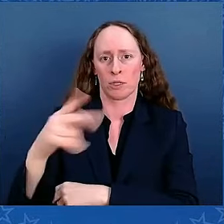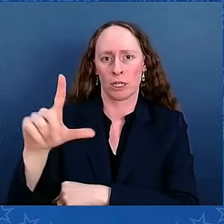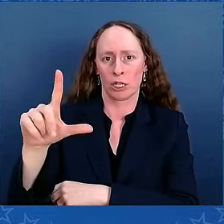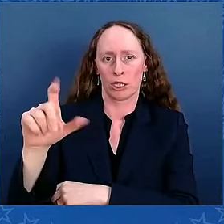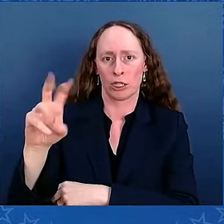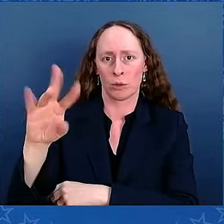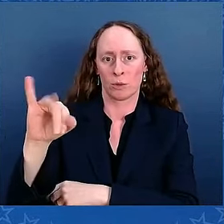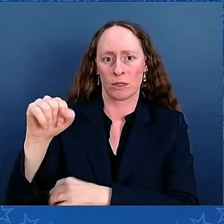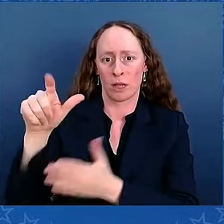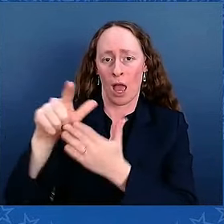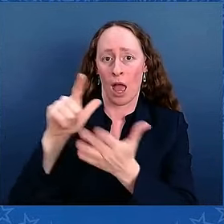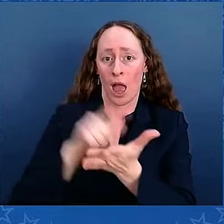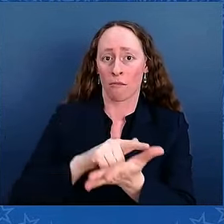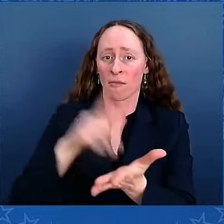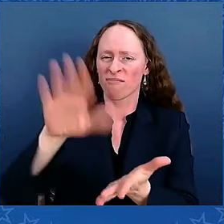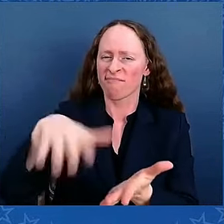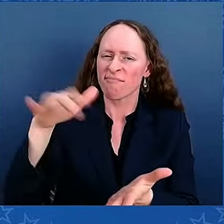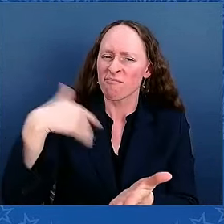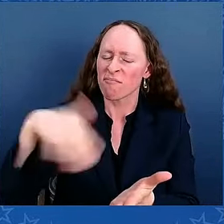Pittsburgh, Pennsylvania.